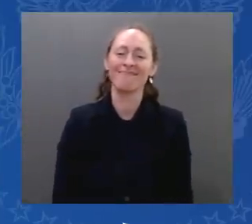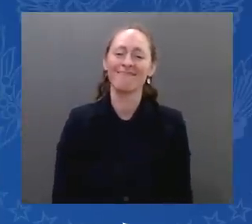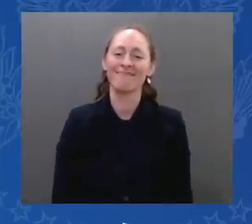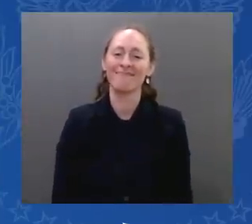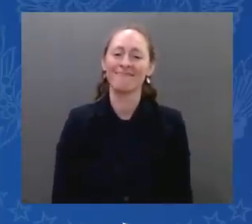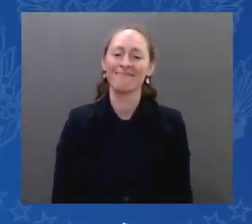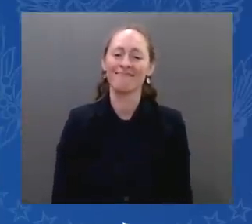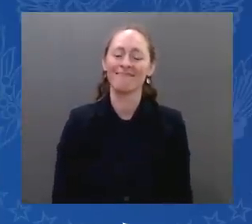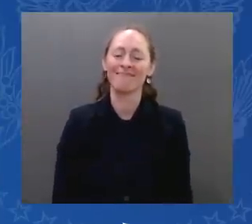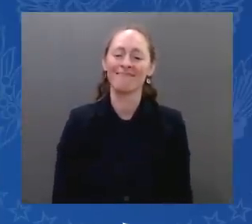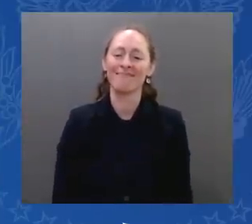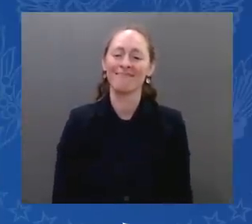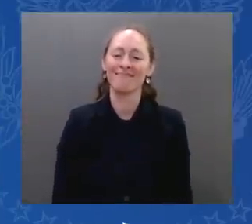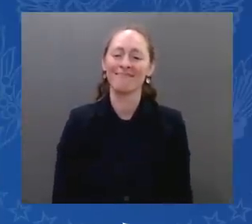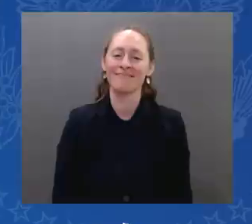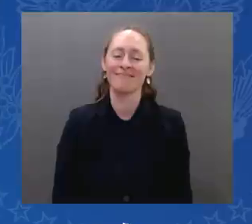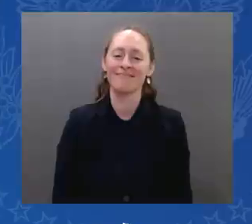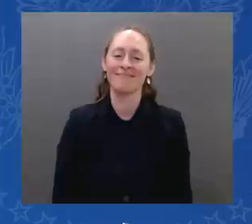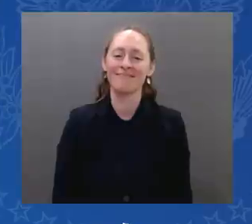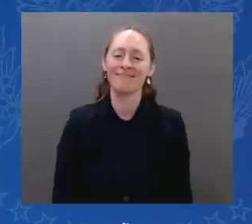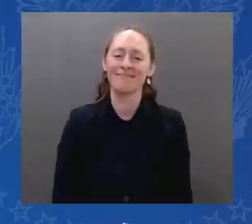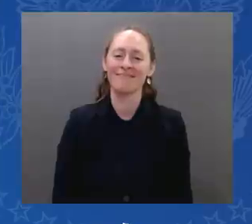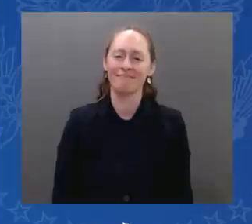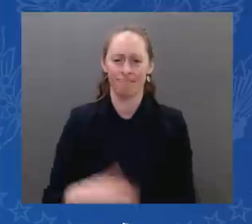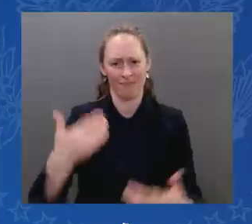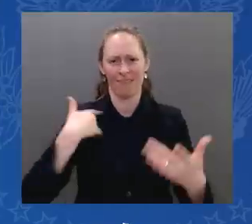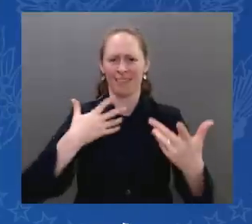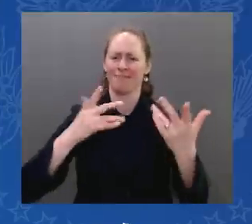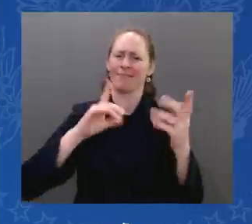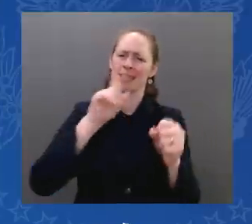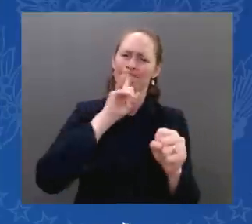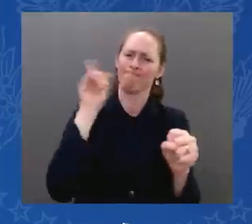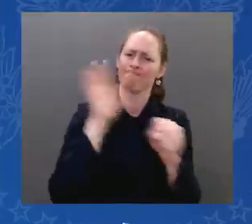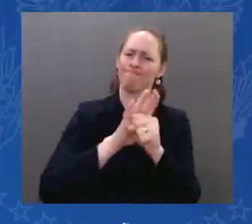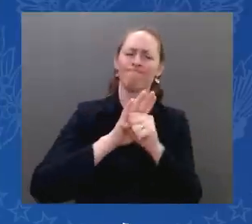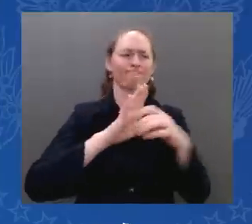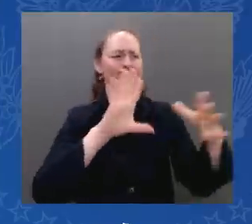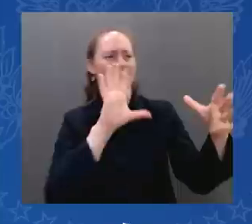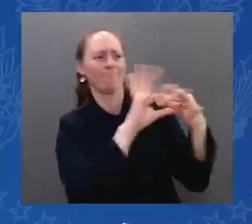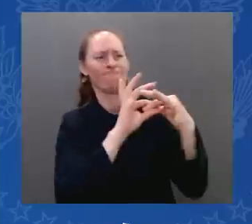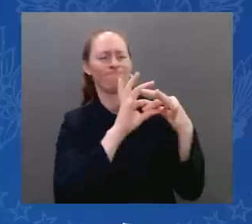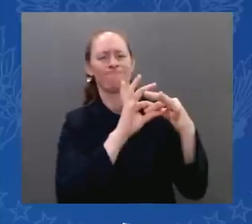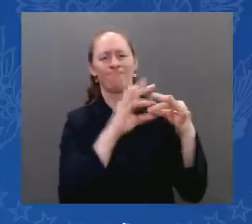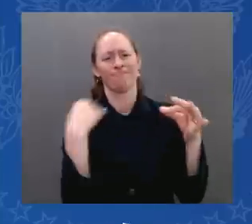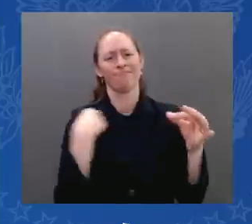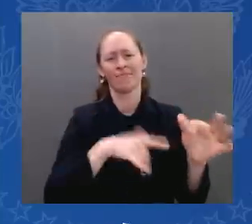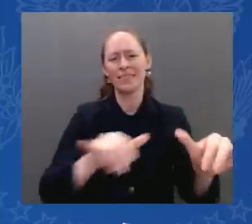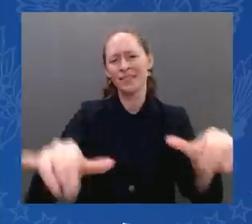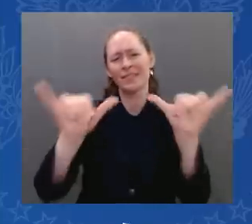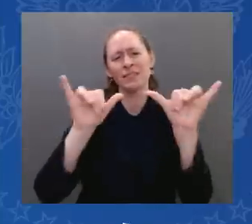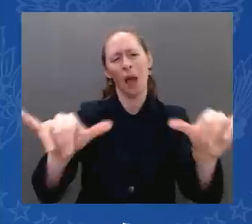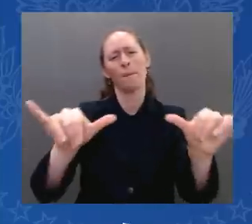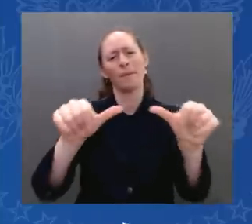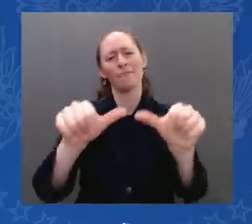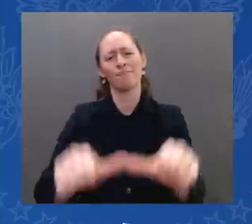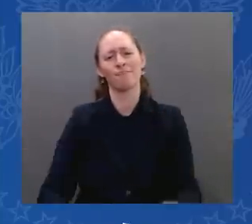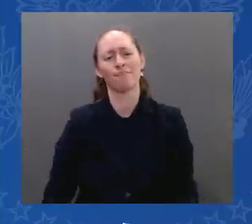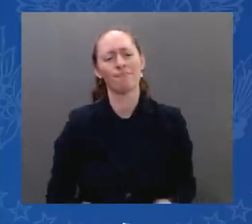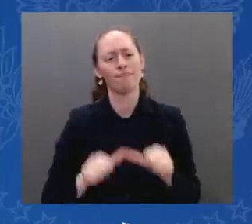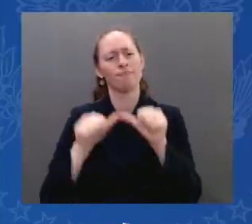We'll make sure that Israel can defend itself by itself. When I was vice president and under President Obama,